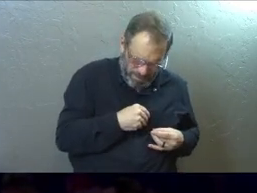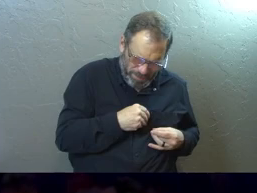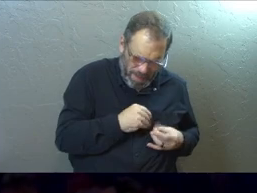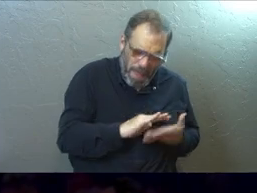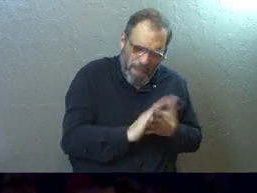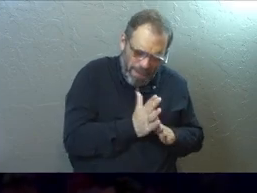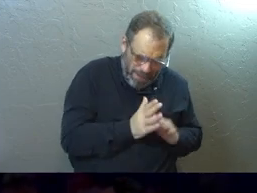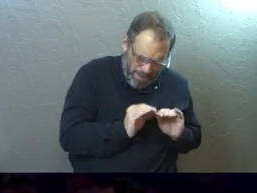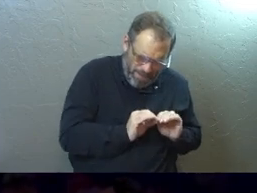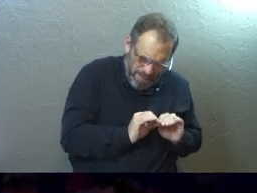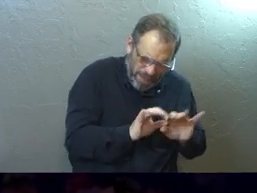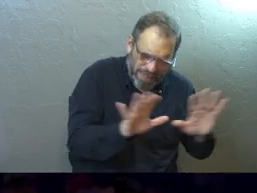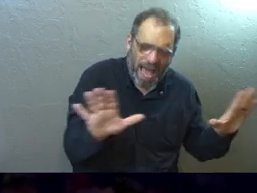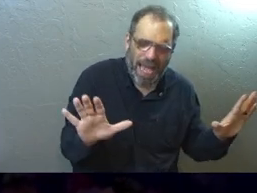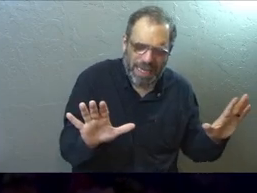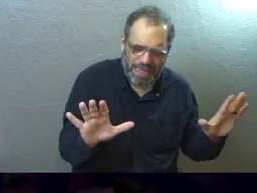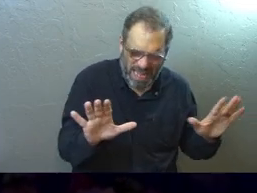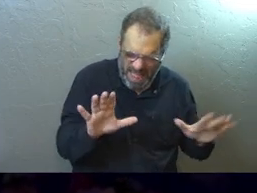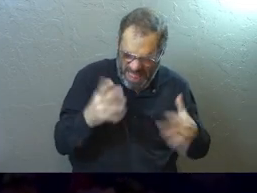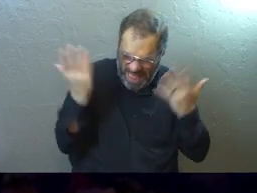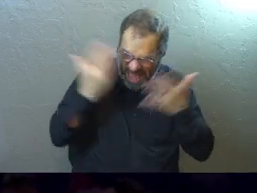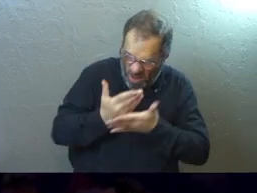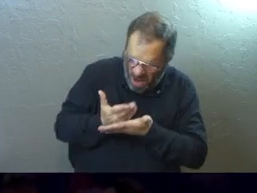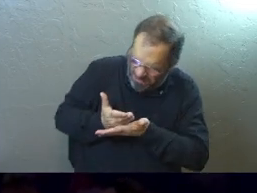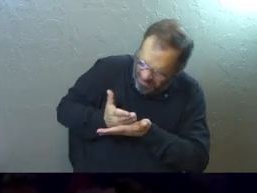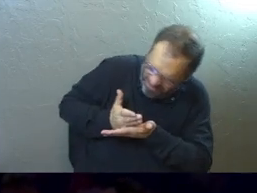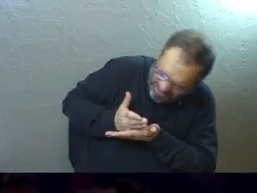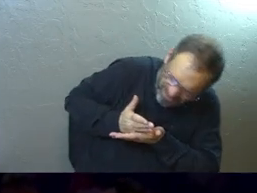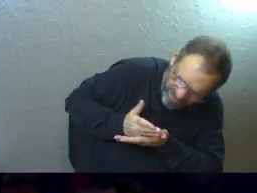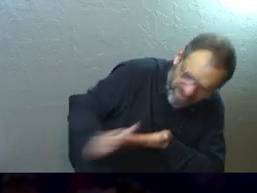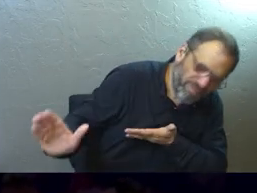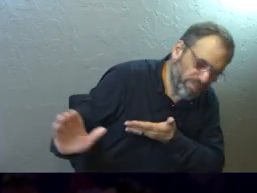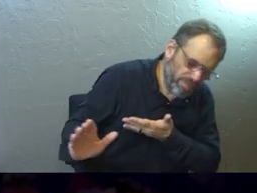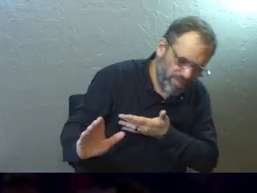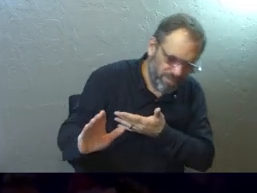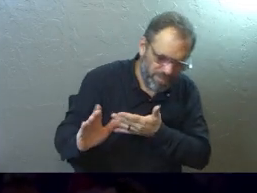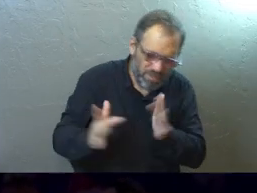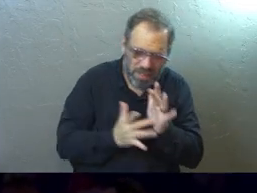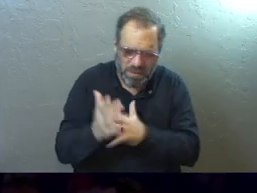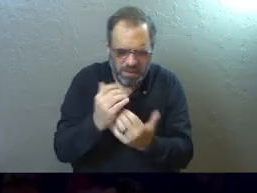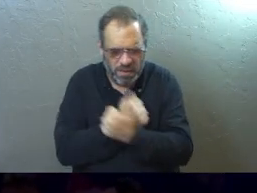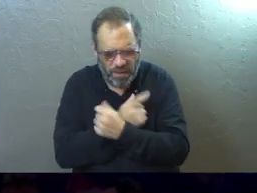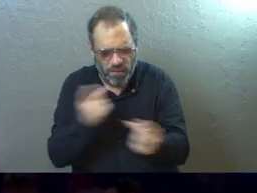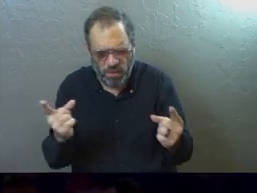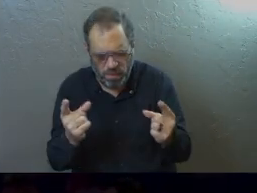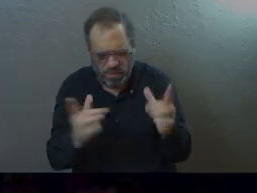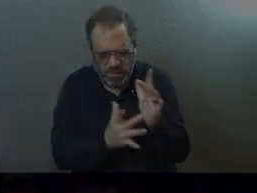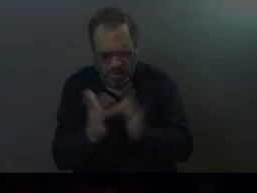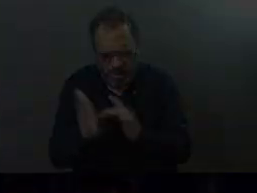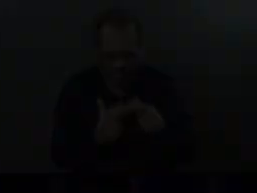Be the light, God, that drives out the dark of our lives. We love you, Jesus. In Christ's name. Amen. Amen.